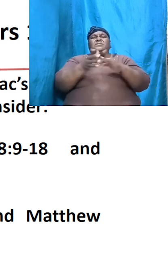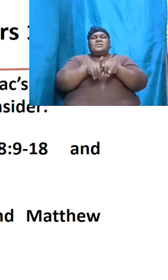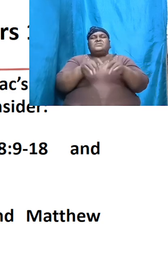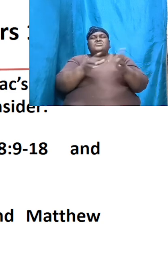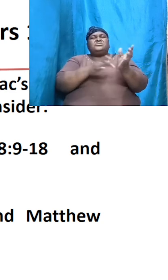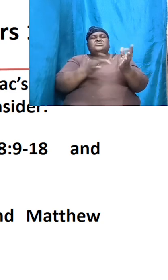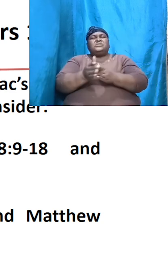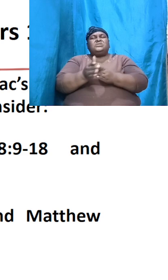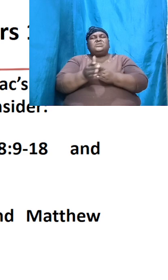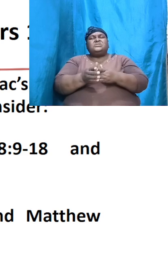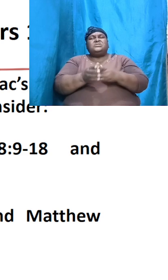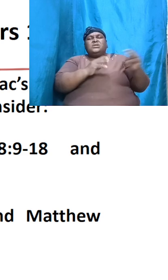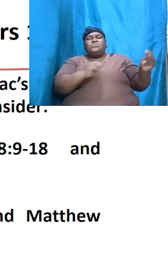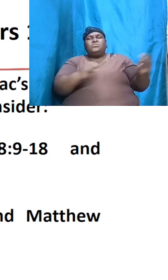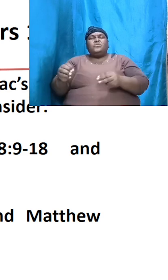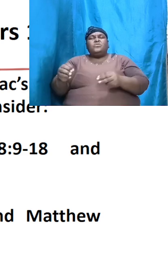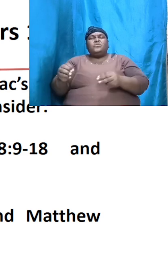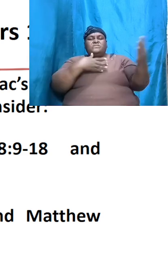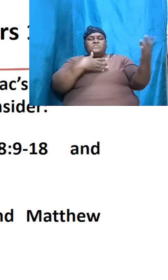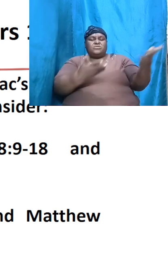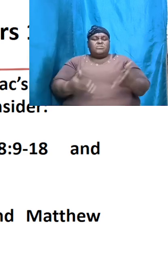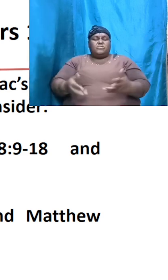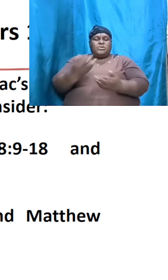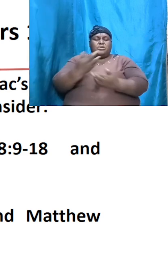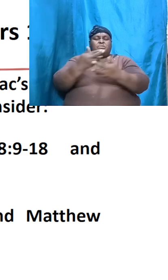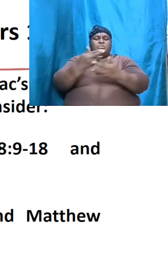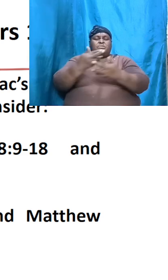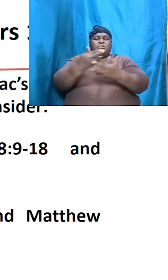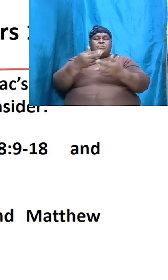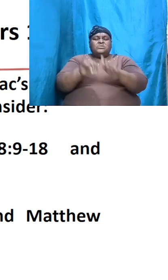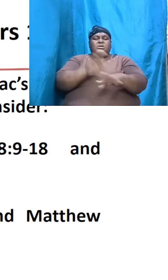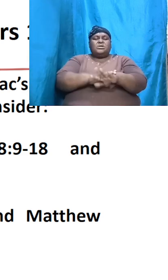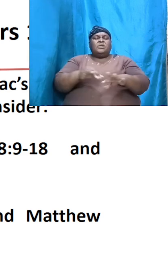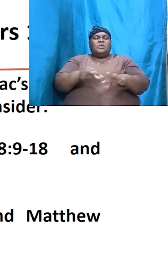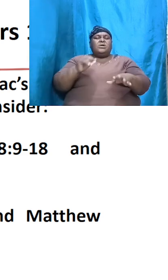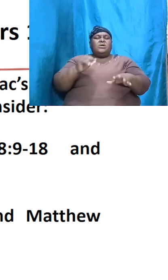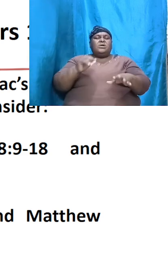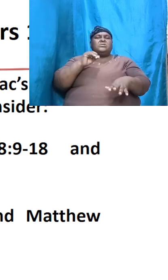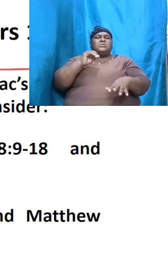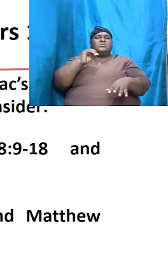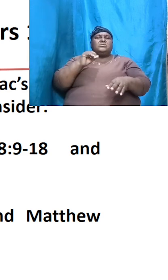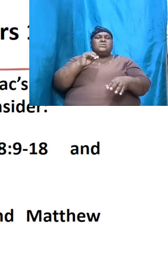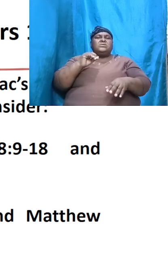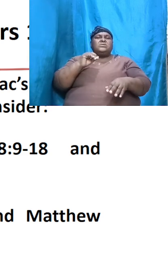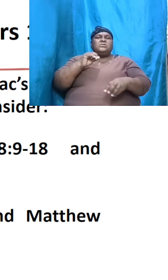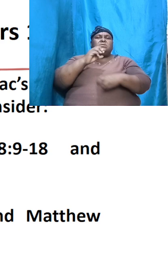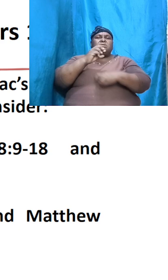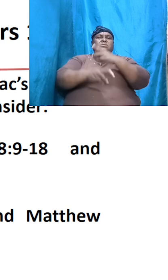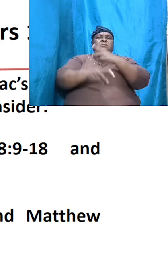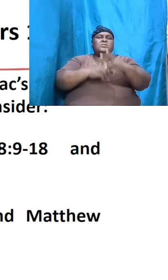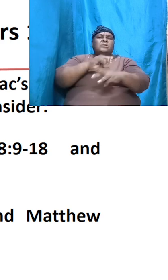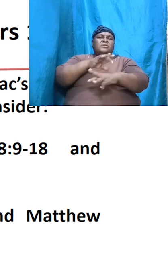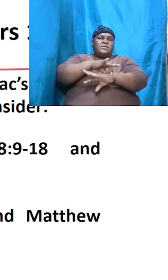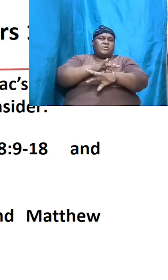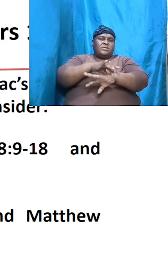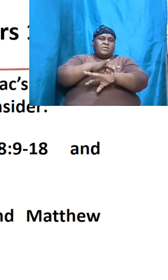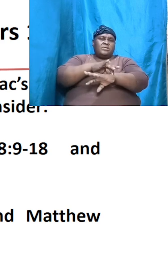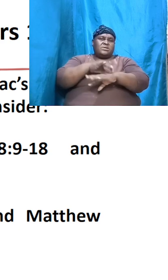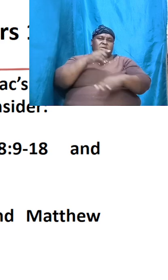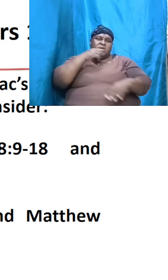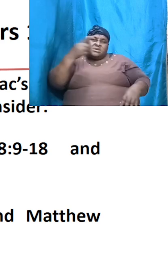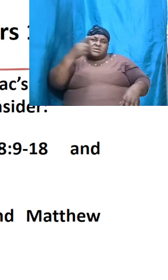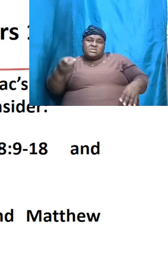to bring redemption on this land and brothers and sisters it is spoken of right